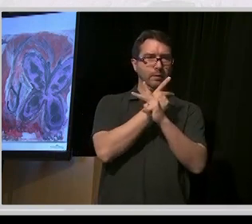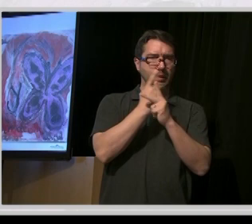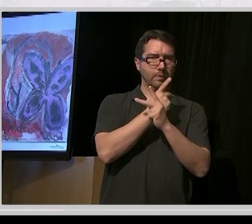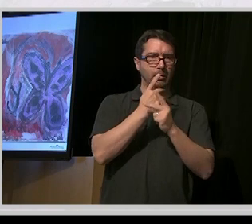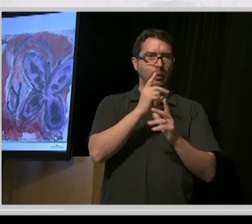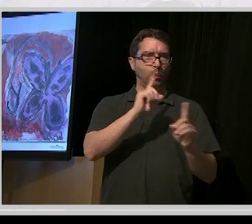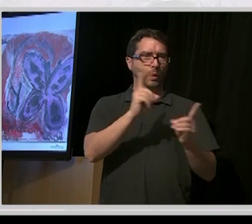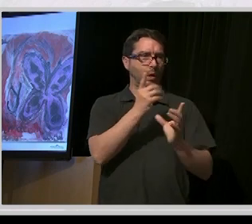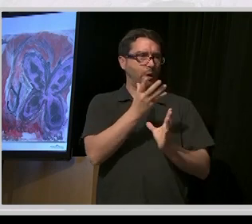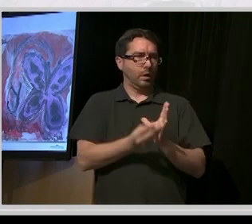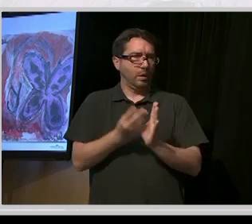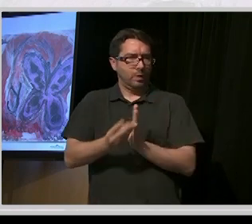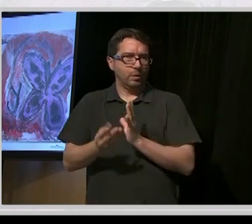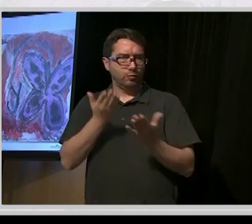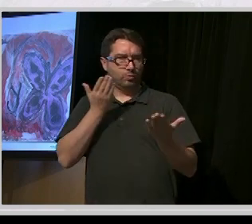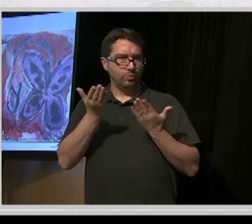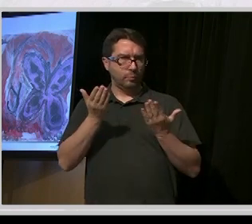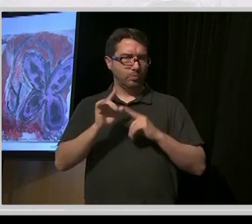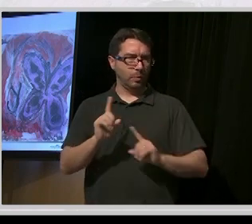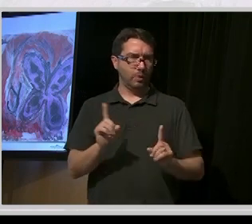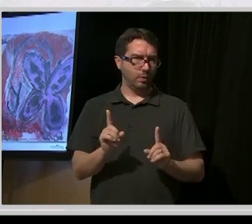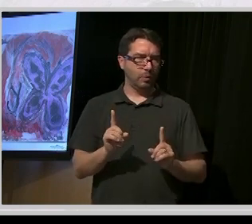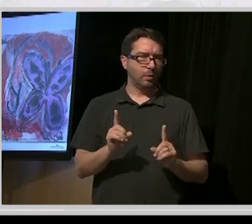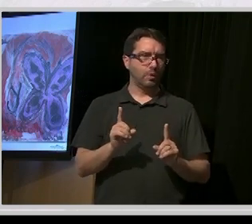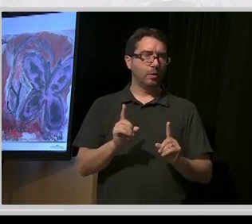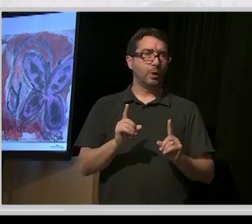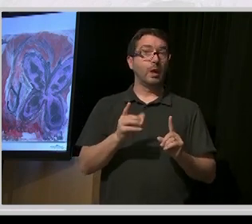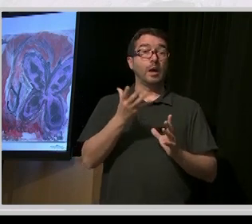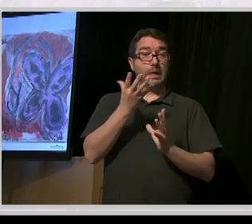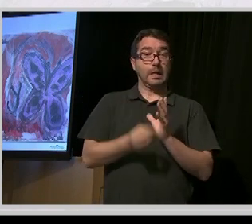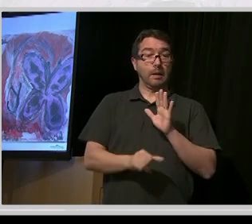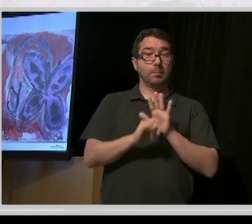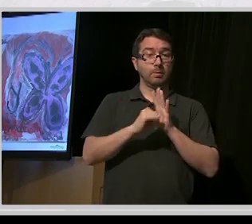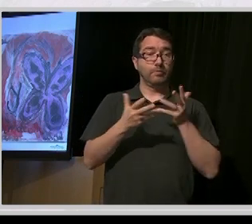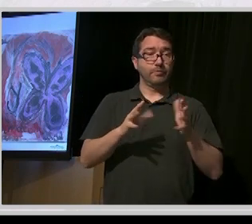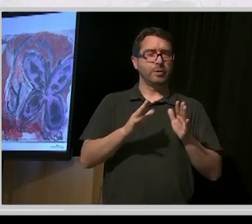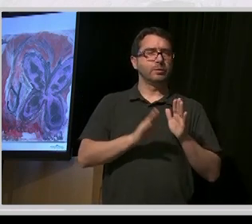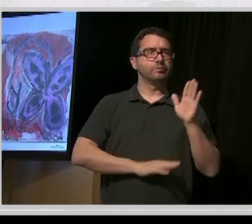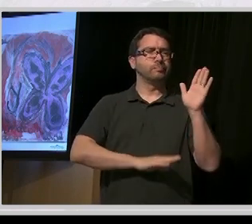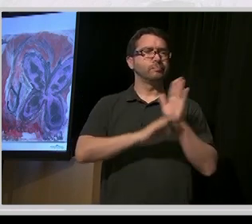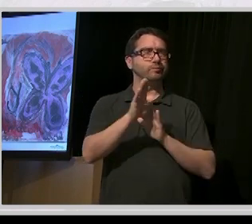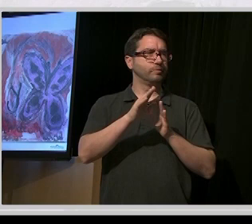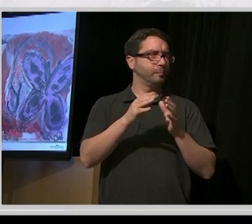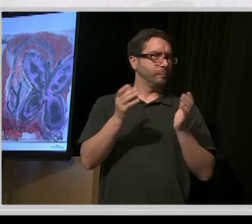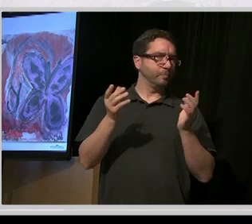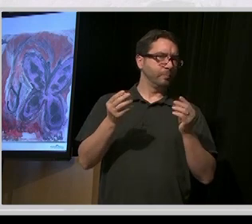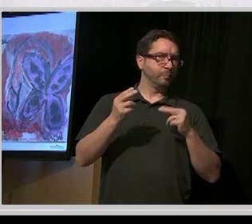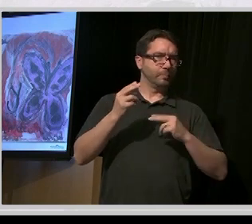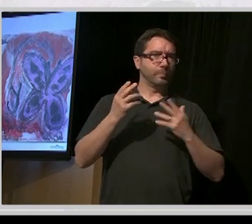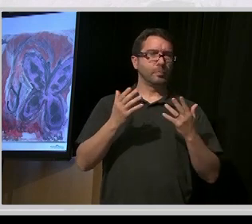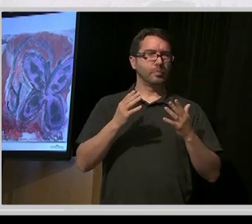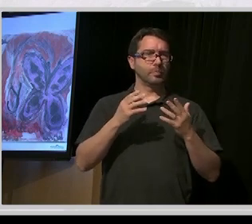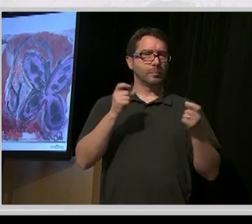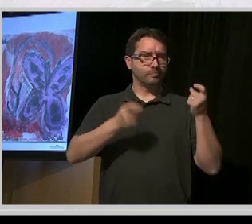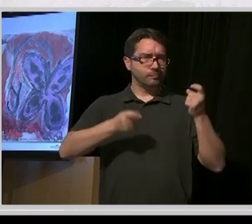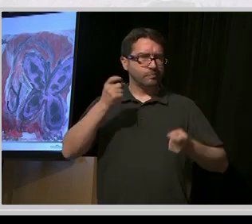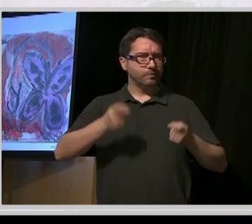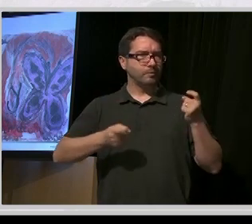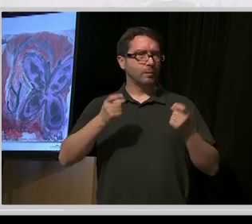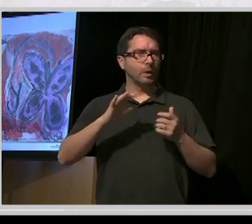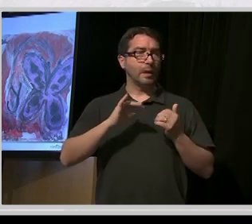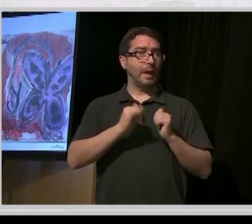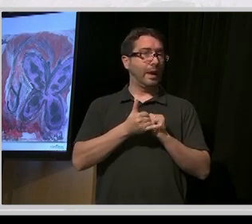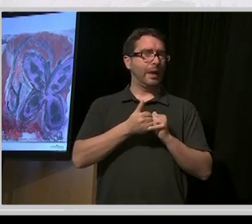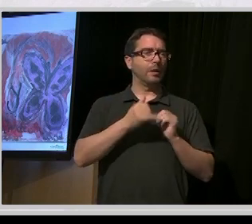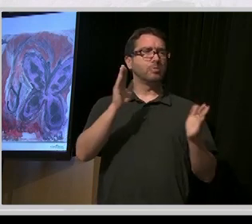gaps, and to come up with a plan to rebuild those services through specific proposals. And the other